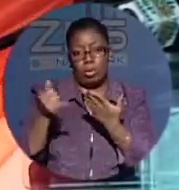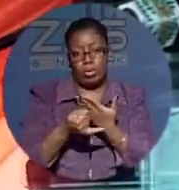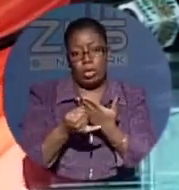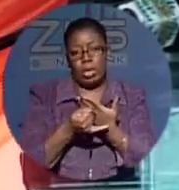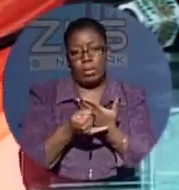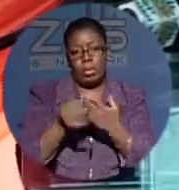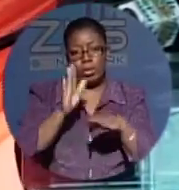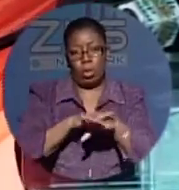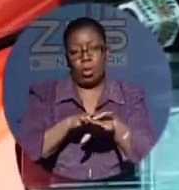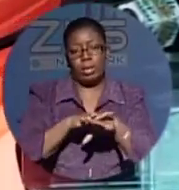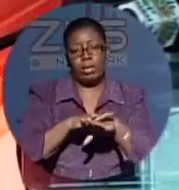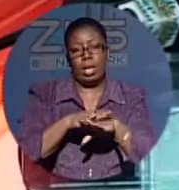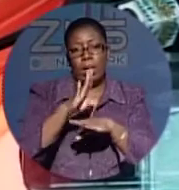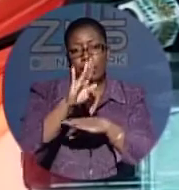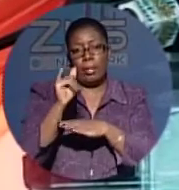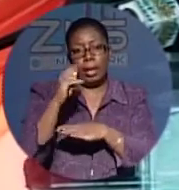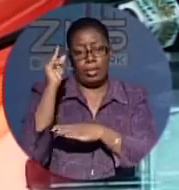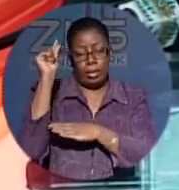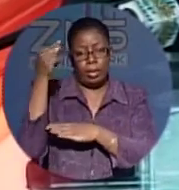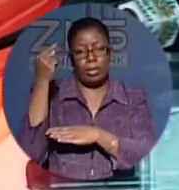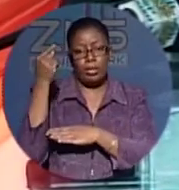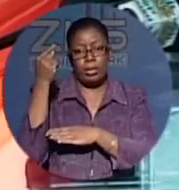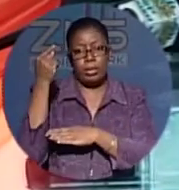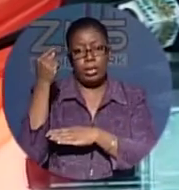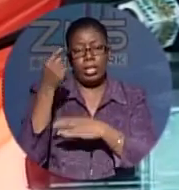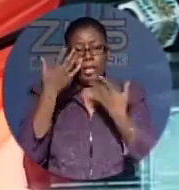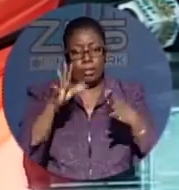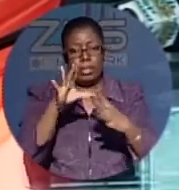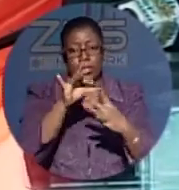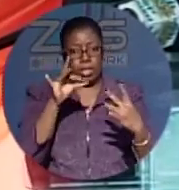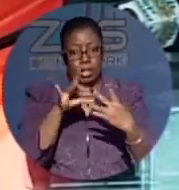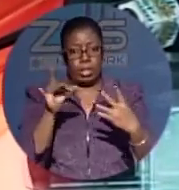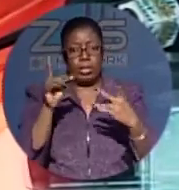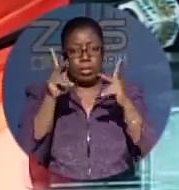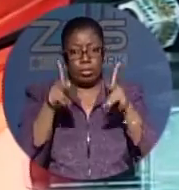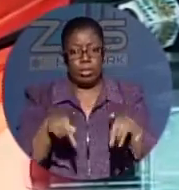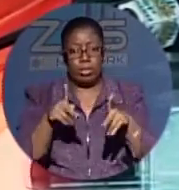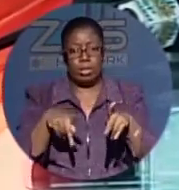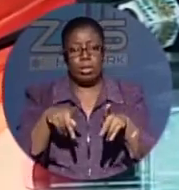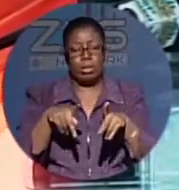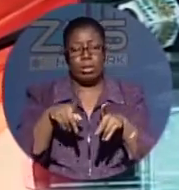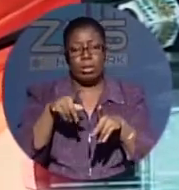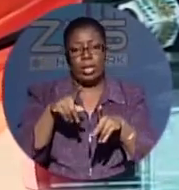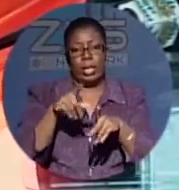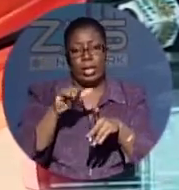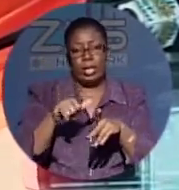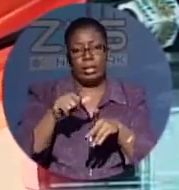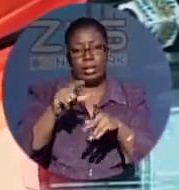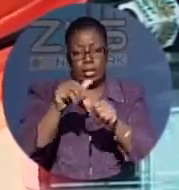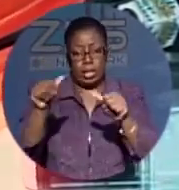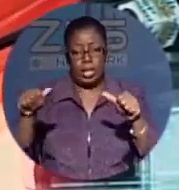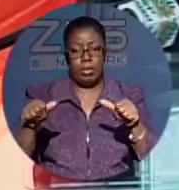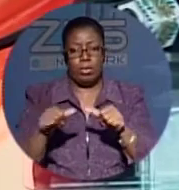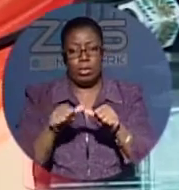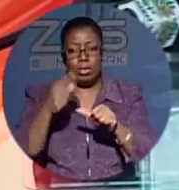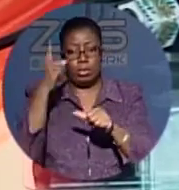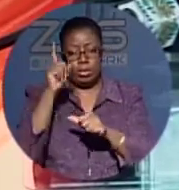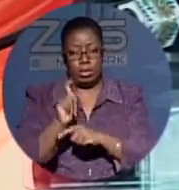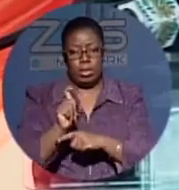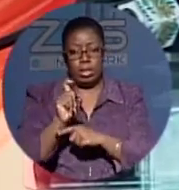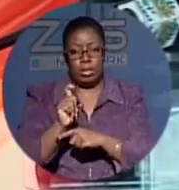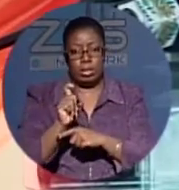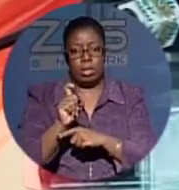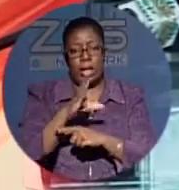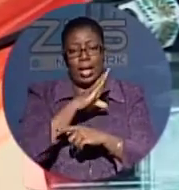The PHA has already interviewed and selected candidates in required areas for this facility and other